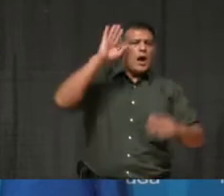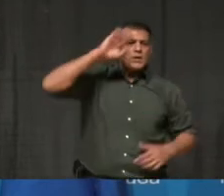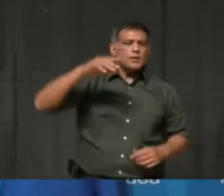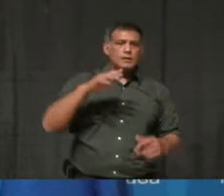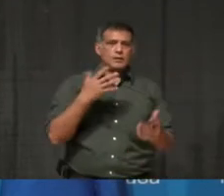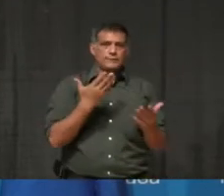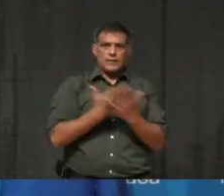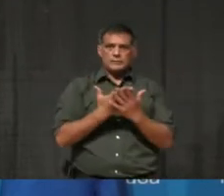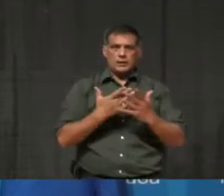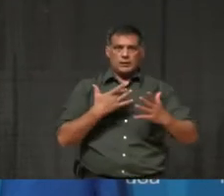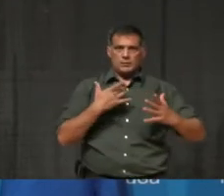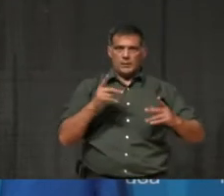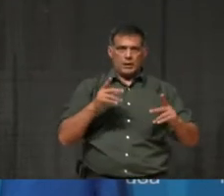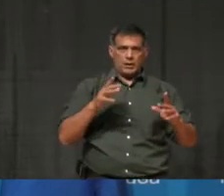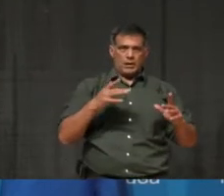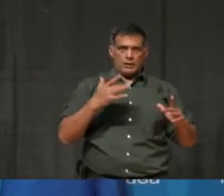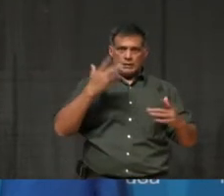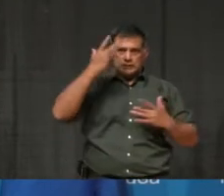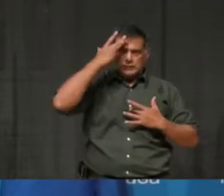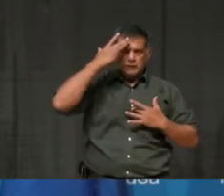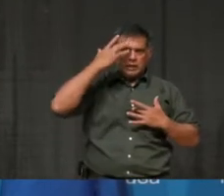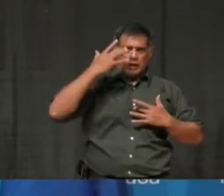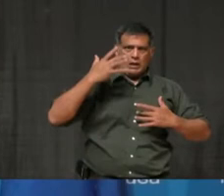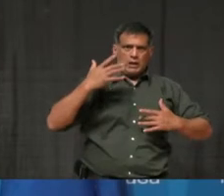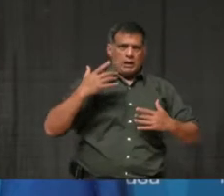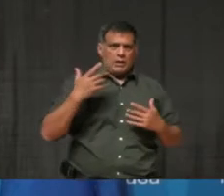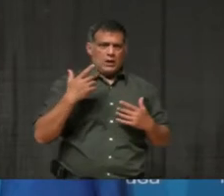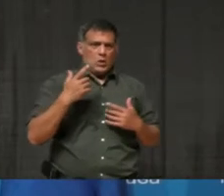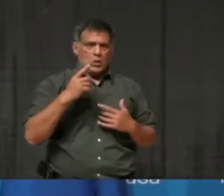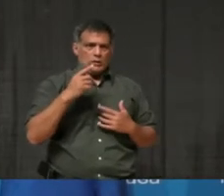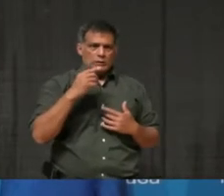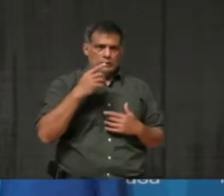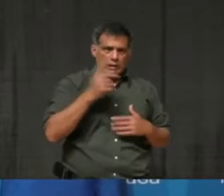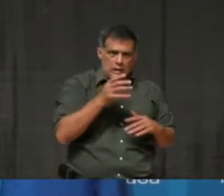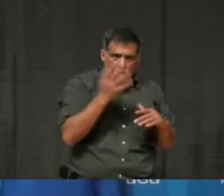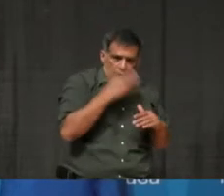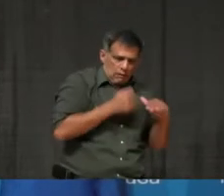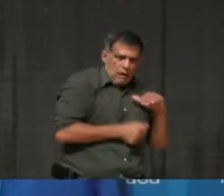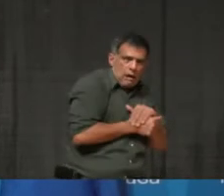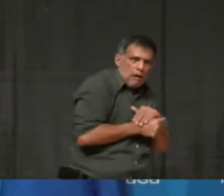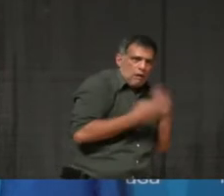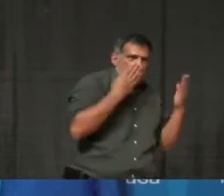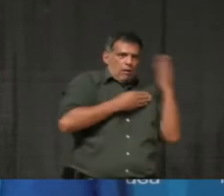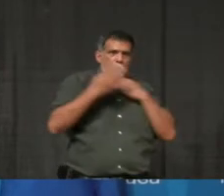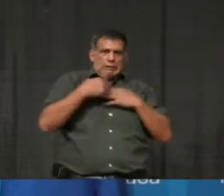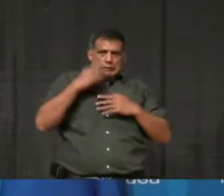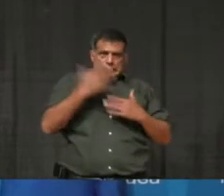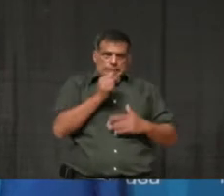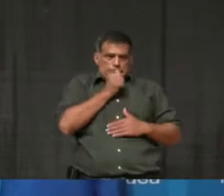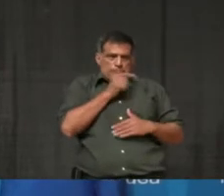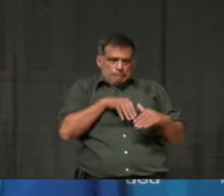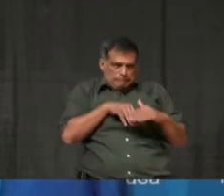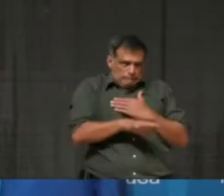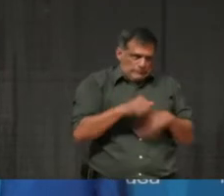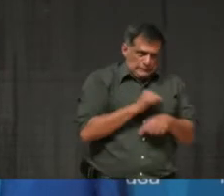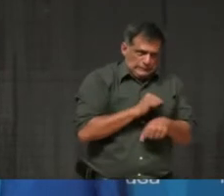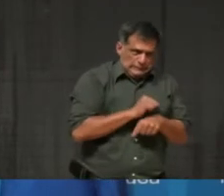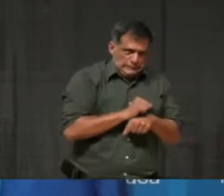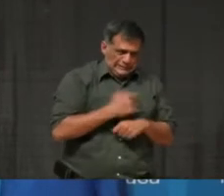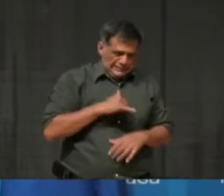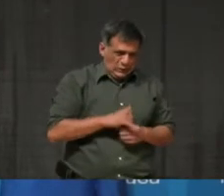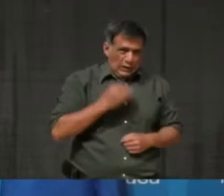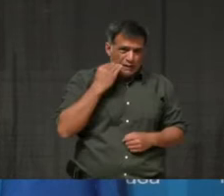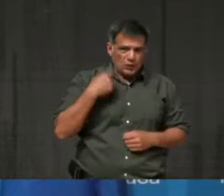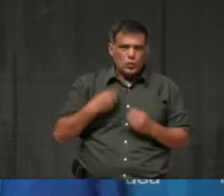going to work and not getting tested because they think self-isolation will mean a loss of their jobs or